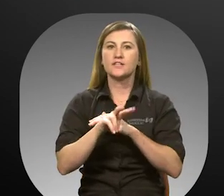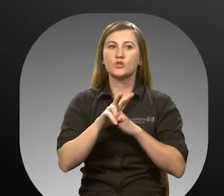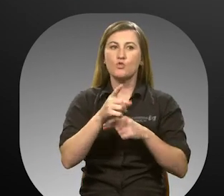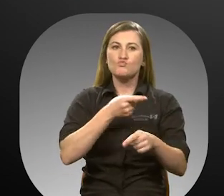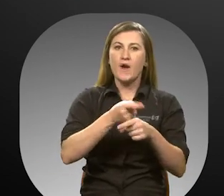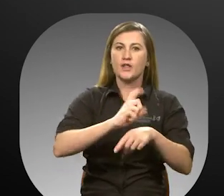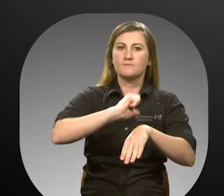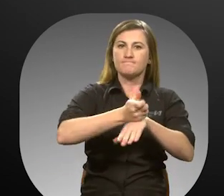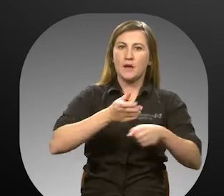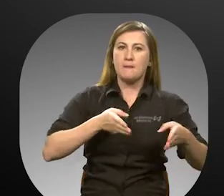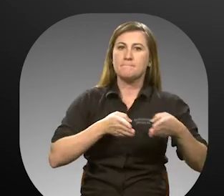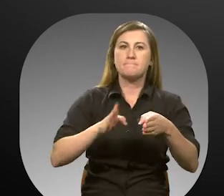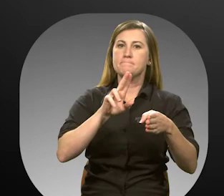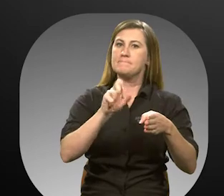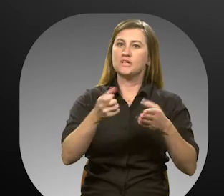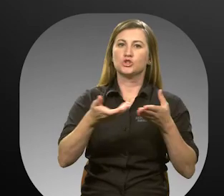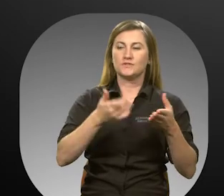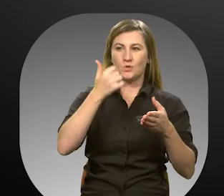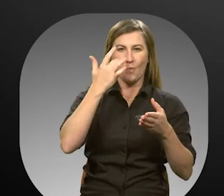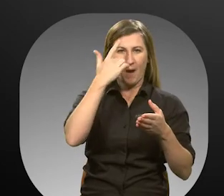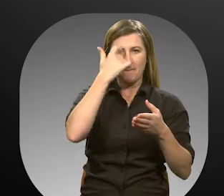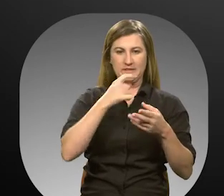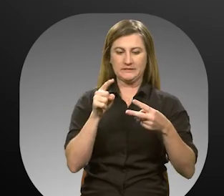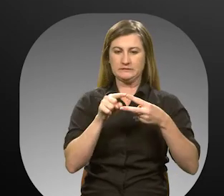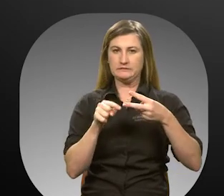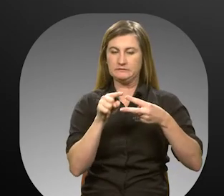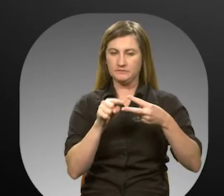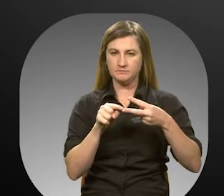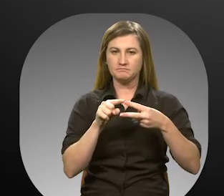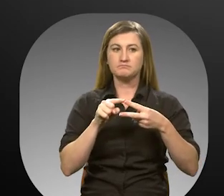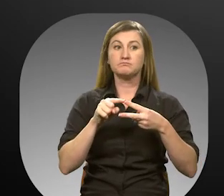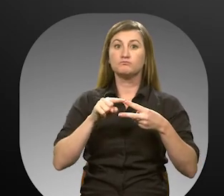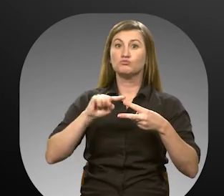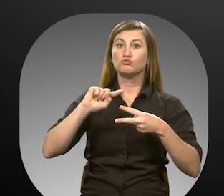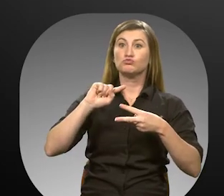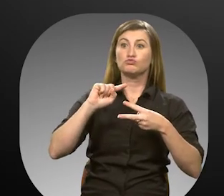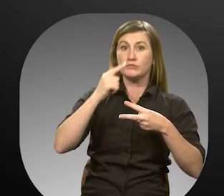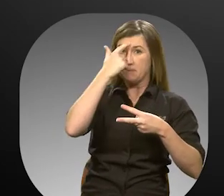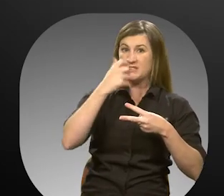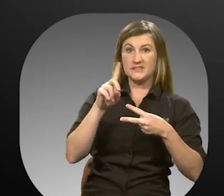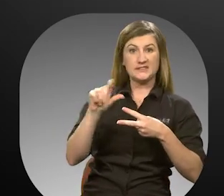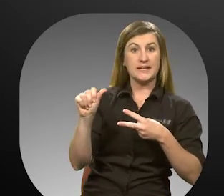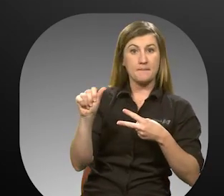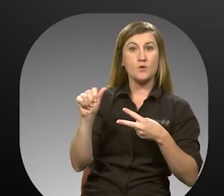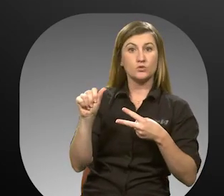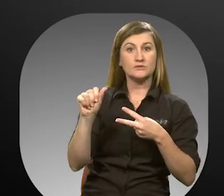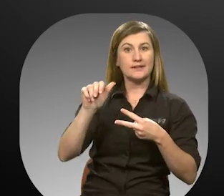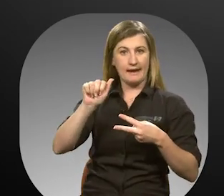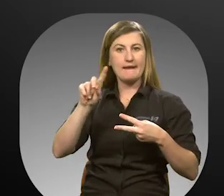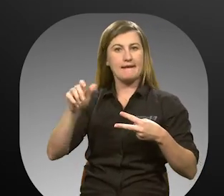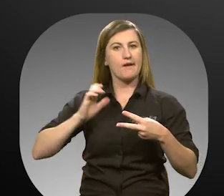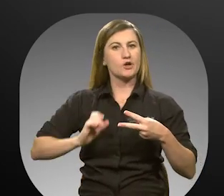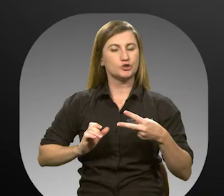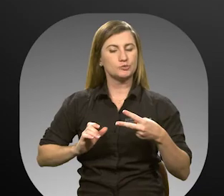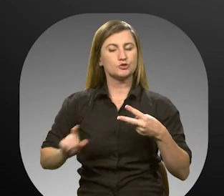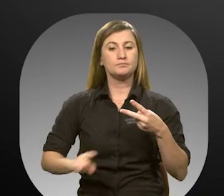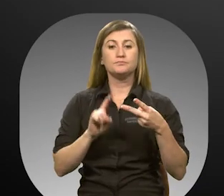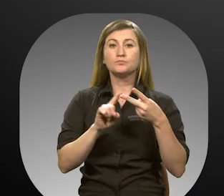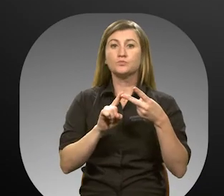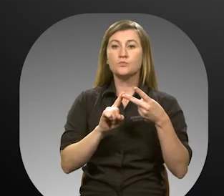regular fixed route bus service because of either of the following. A disability, ADA customers,